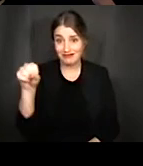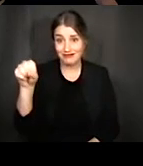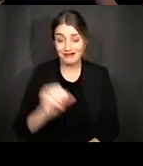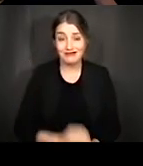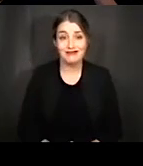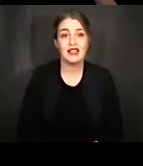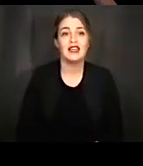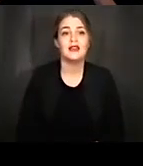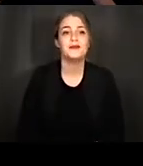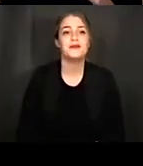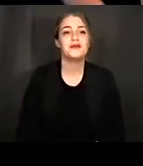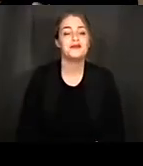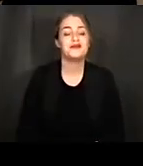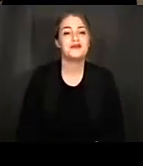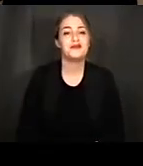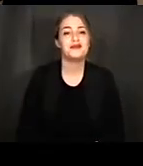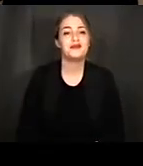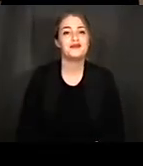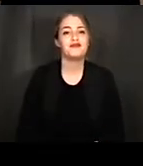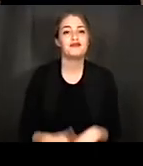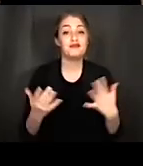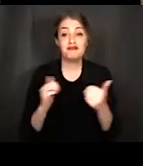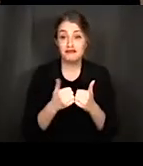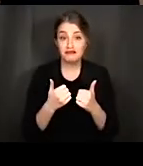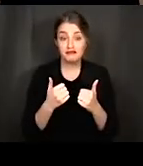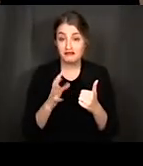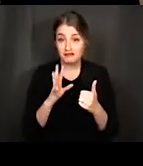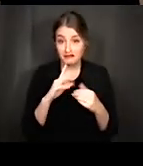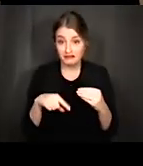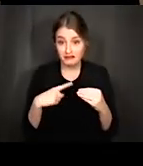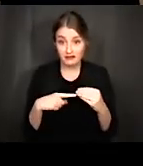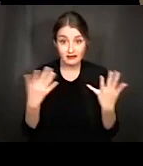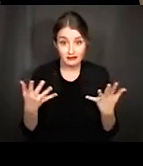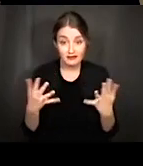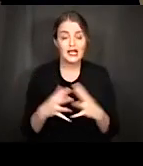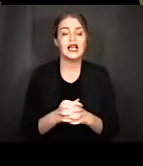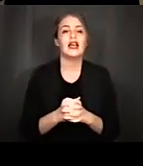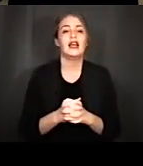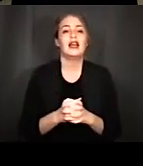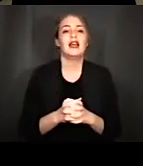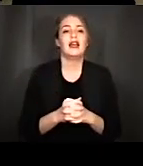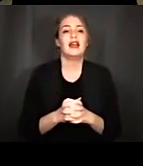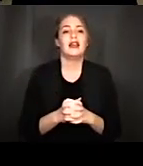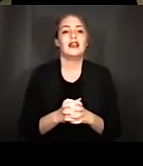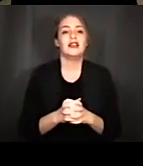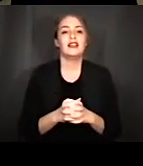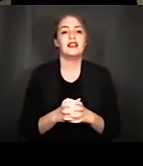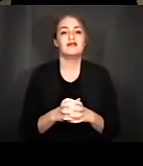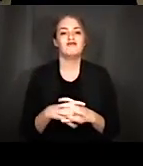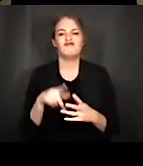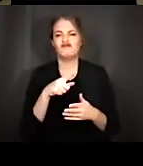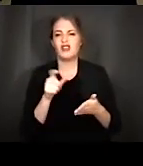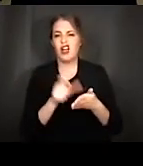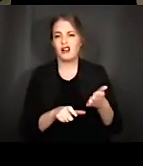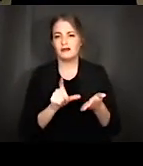And how I want to talk to you about this is I want to bring up this article that was published